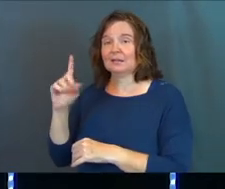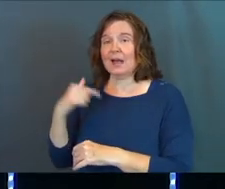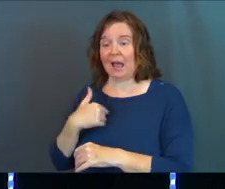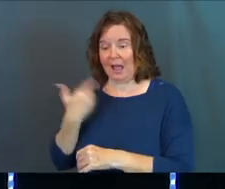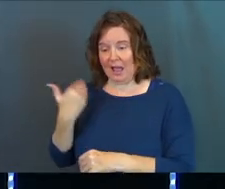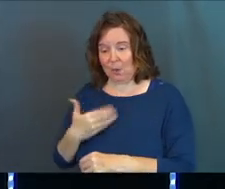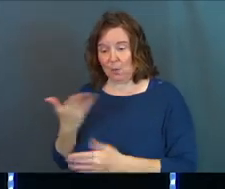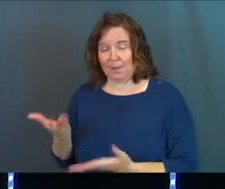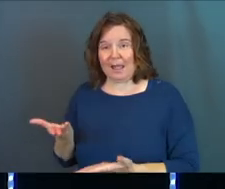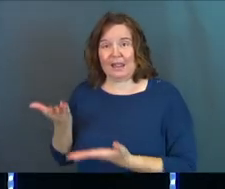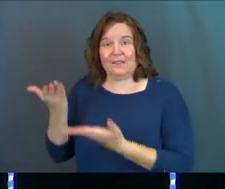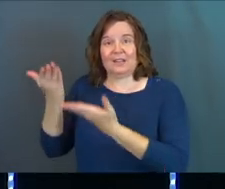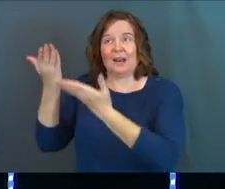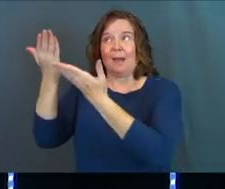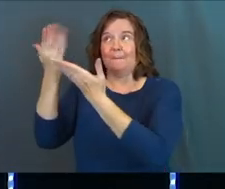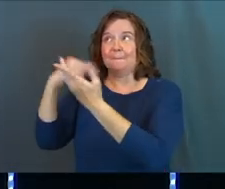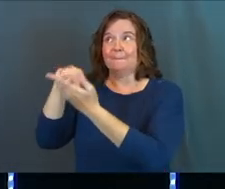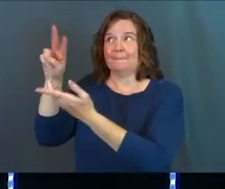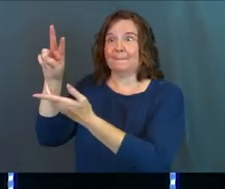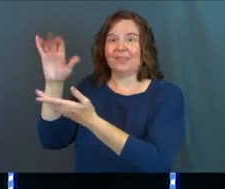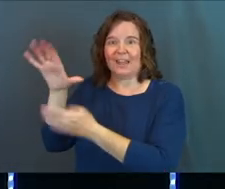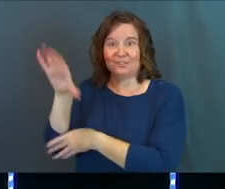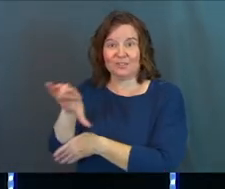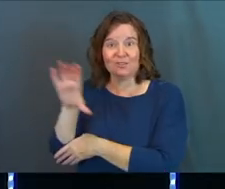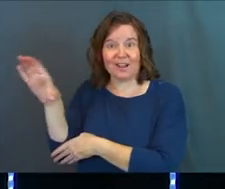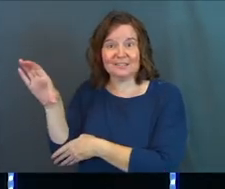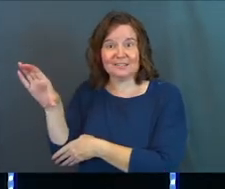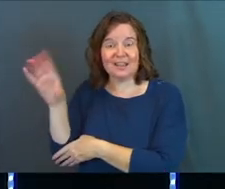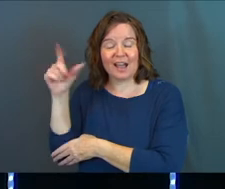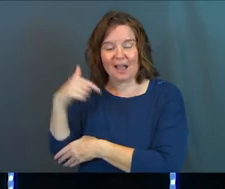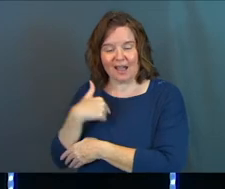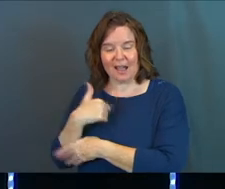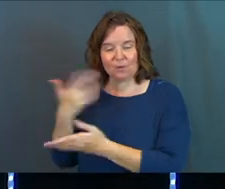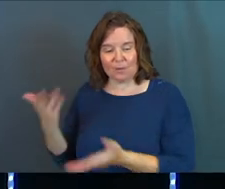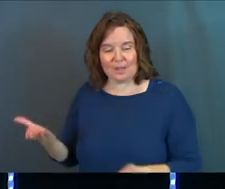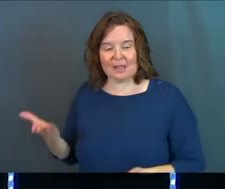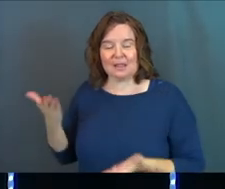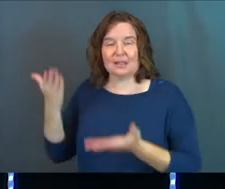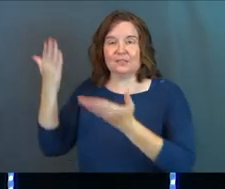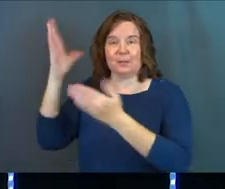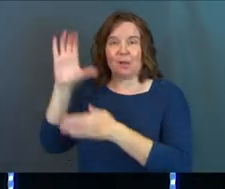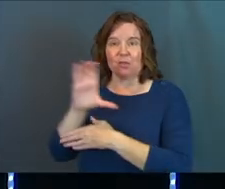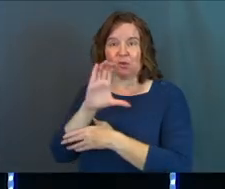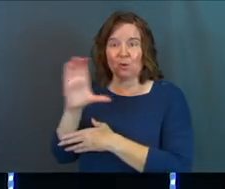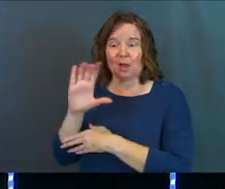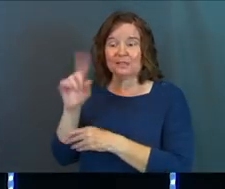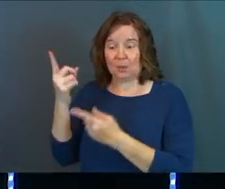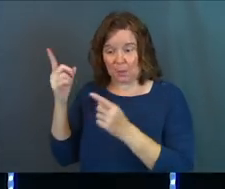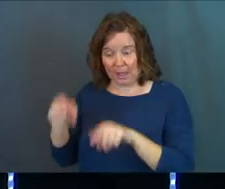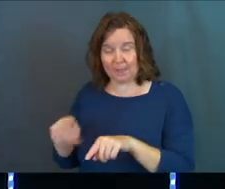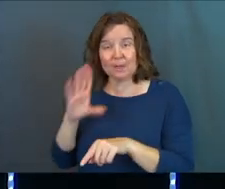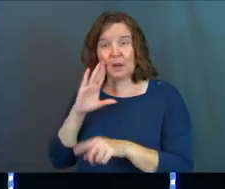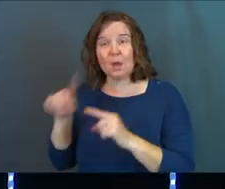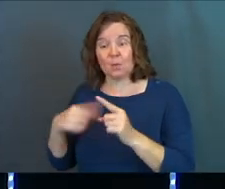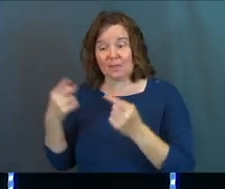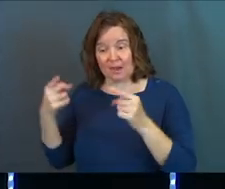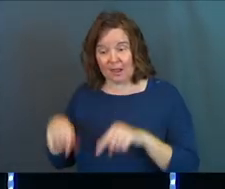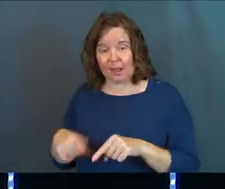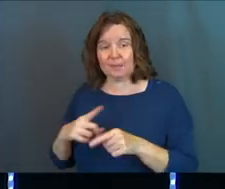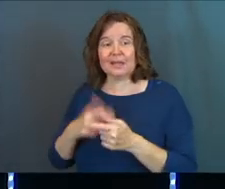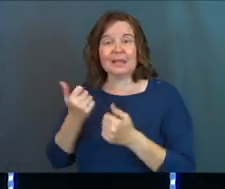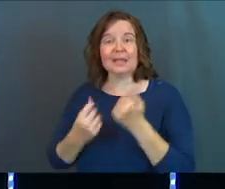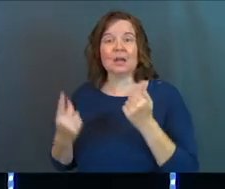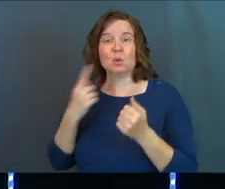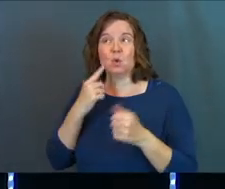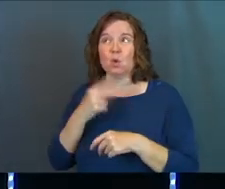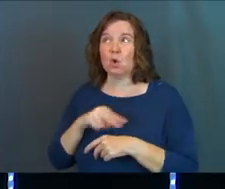He's like, I'm going to be lifted up. What is that? That's the cross. He says, I'm going to be lifted up on the cross. It's about to happen. And when that happens,